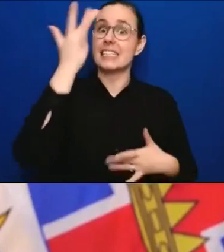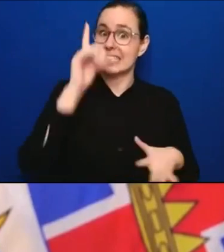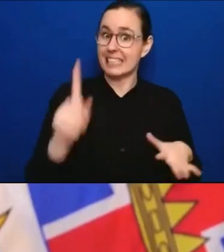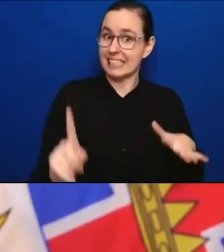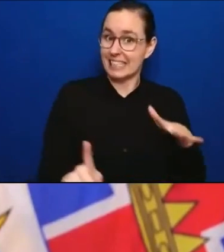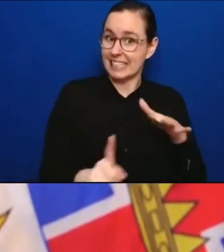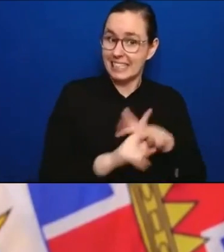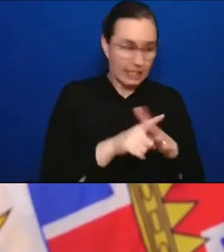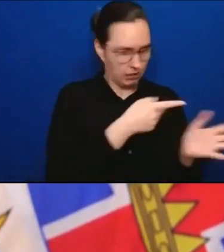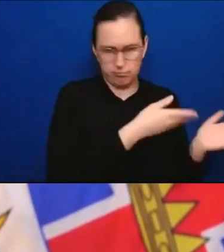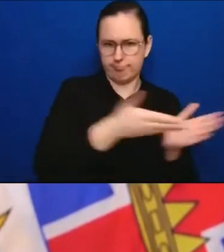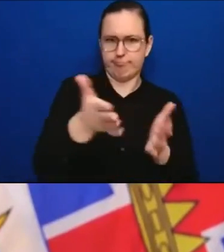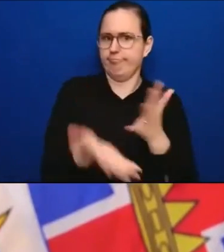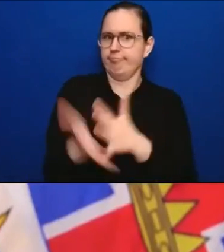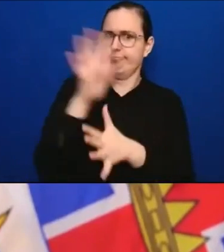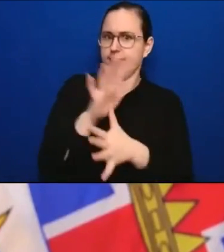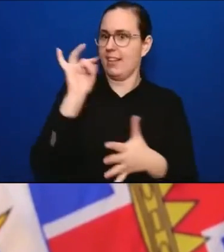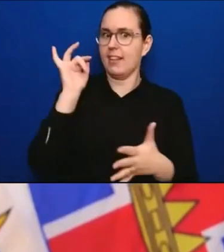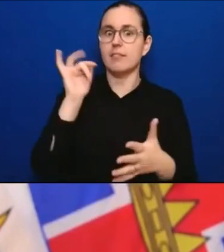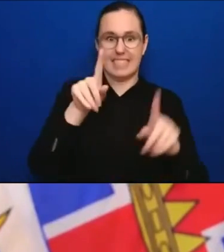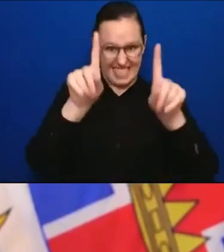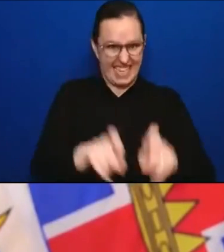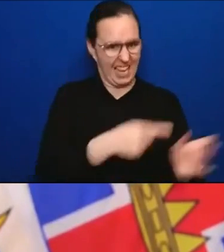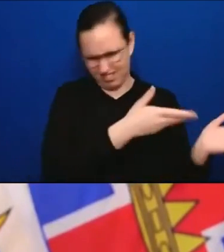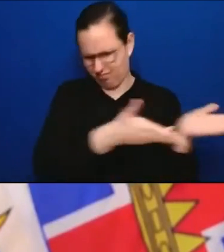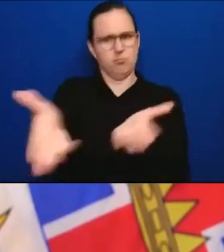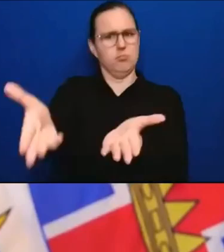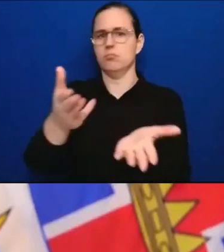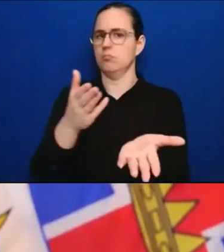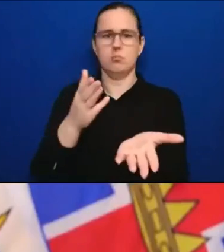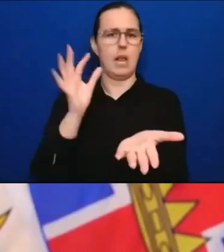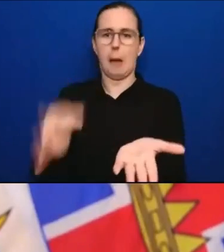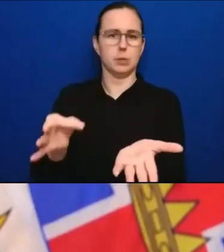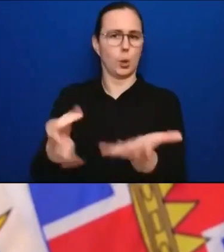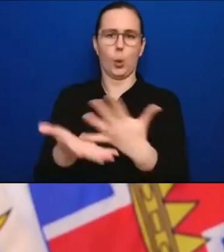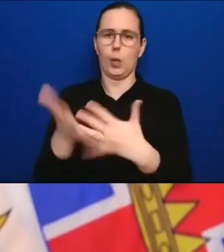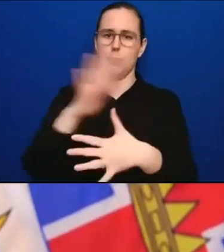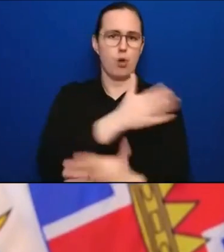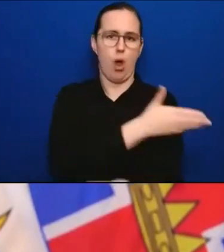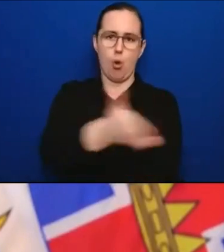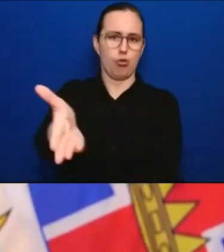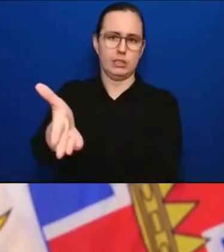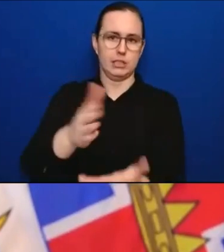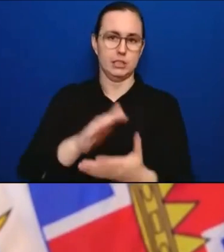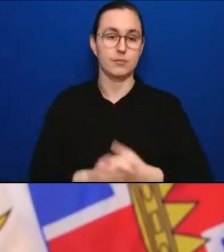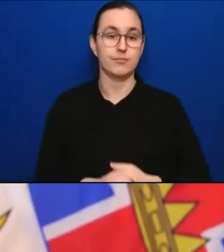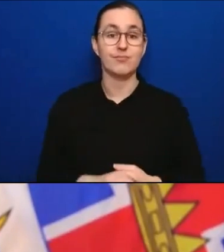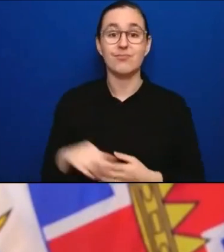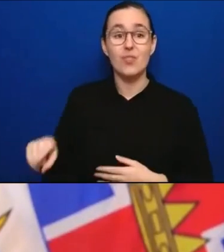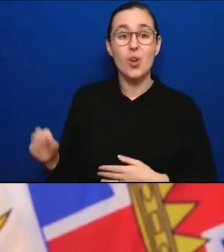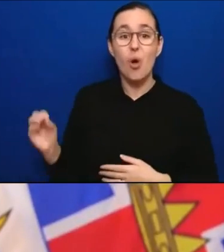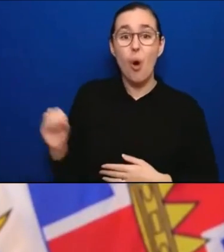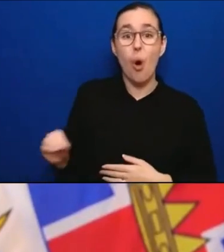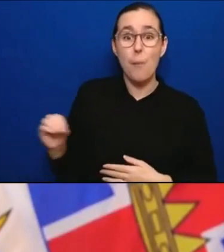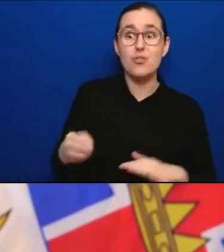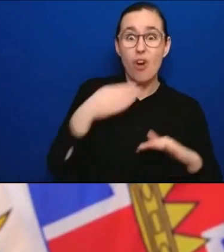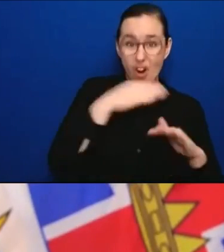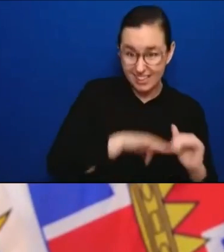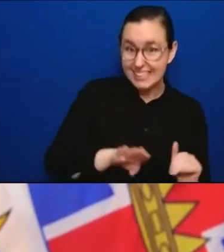titrating right now as we're coming through this wave. But it will be really important as we're going into